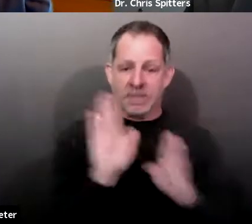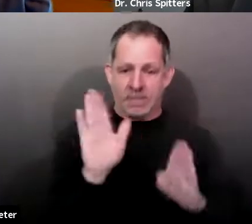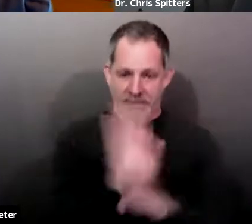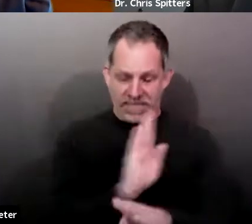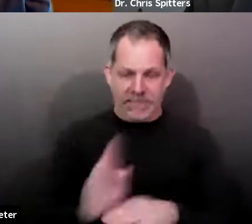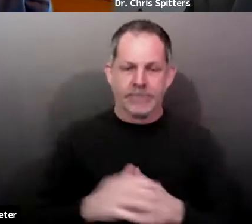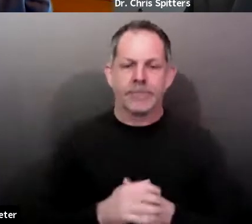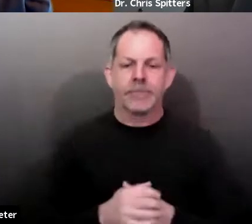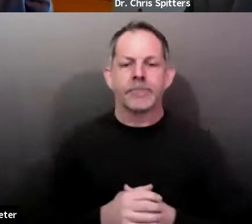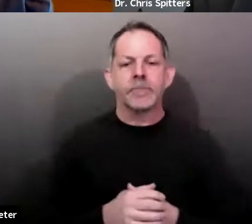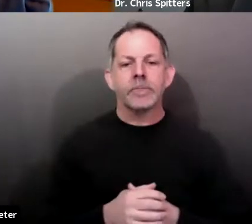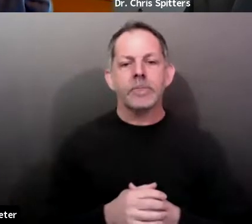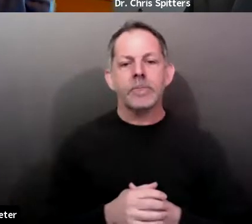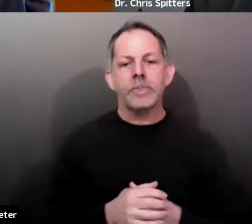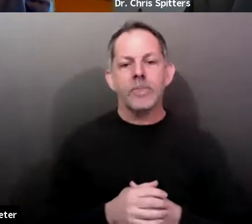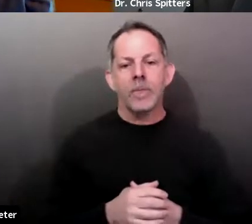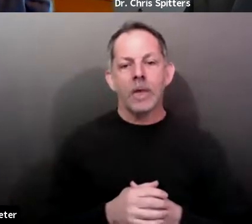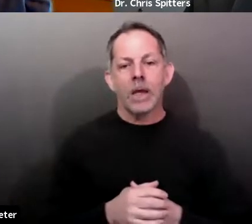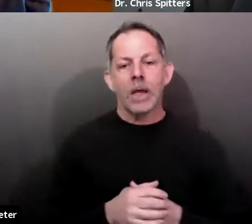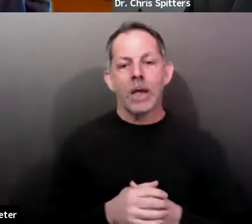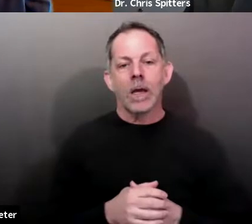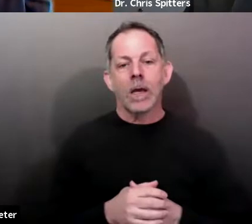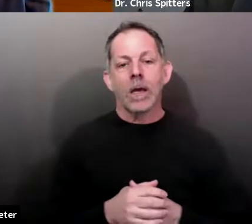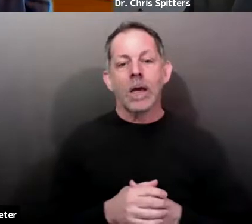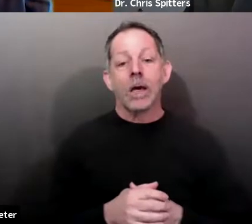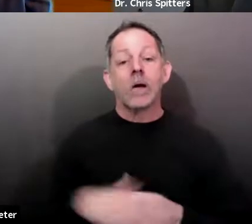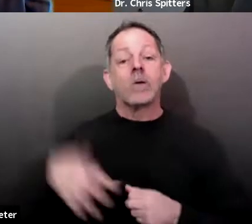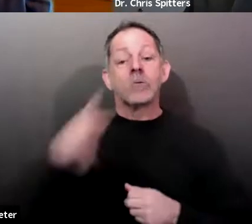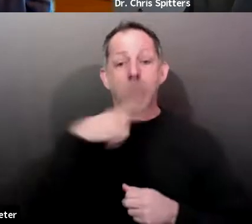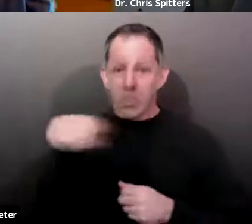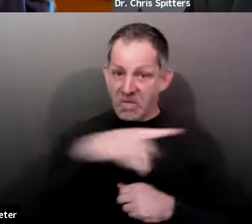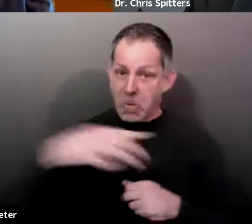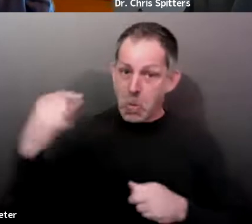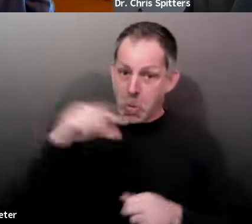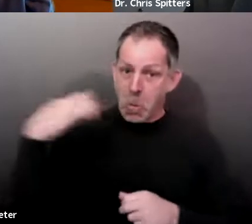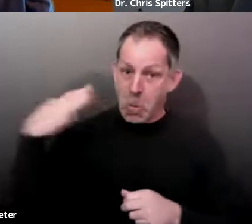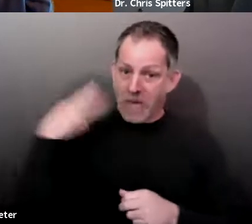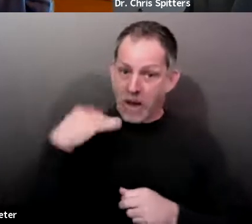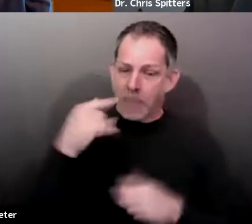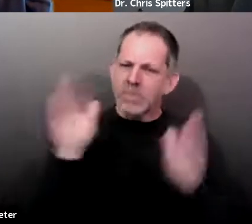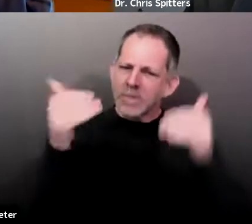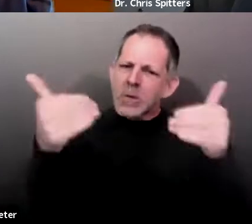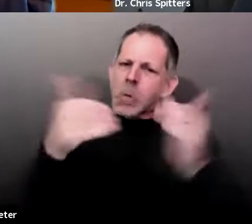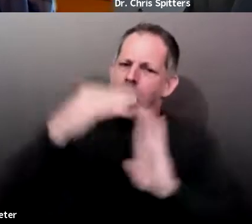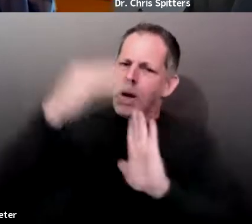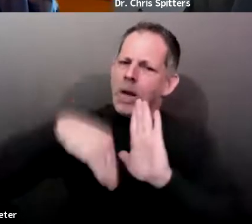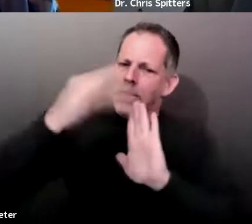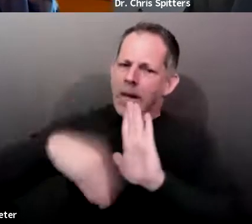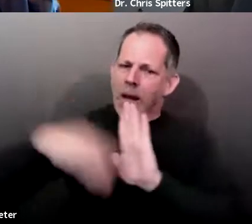were eligible and worthy. So, we're going to continue to work off our existing list.